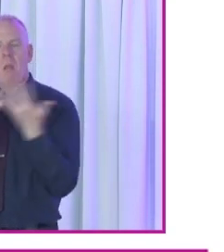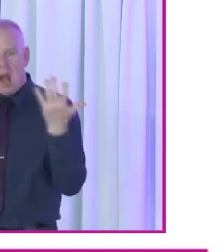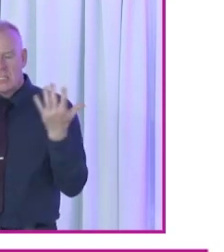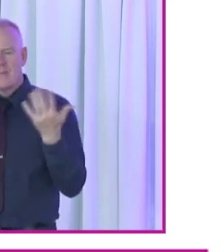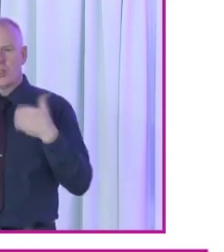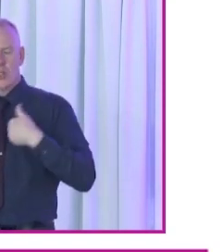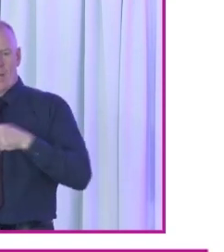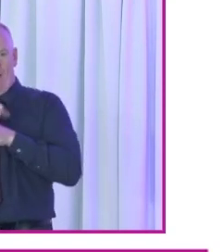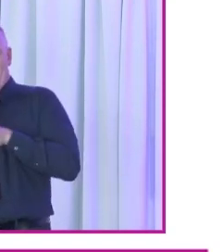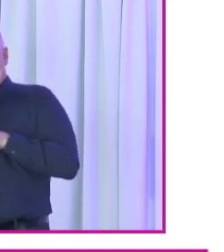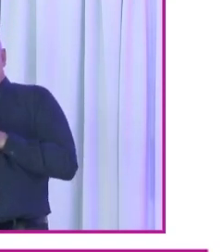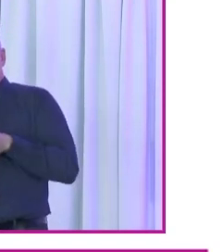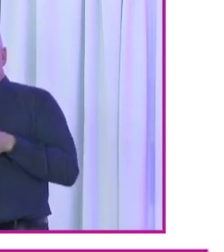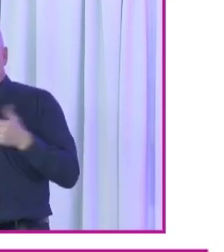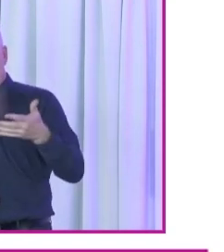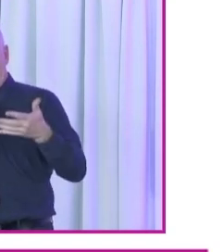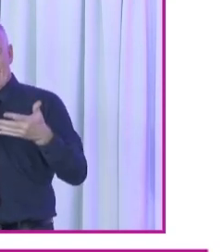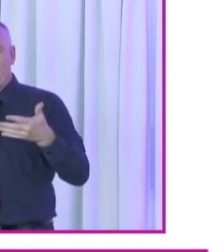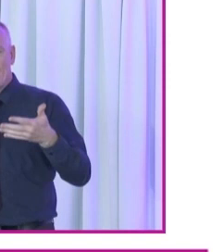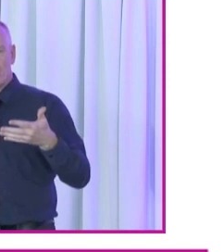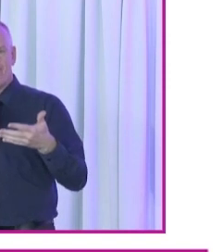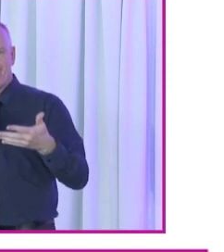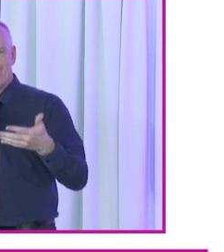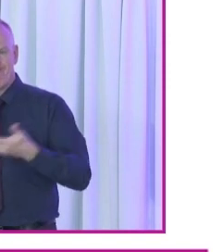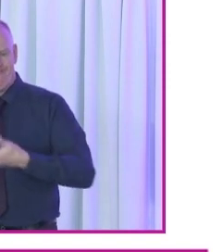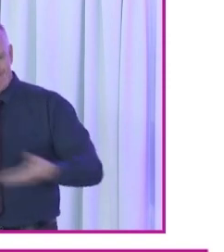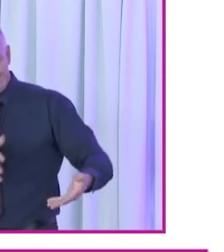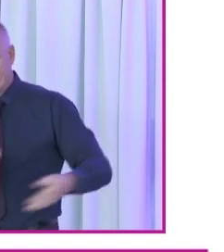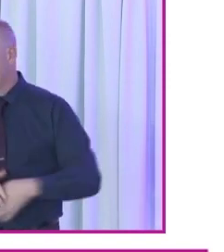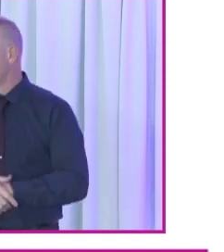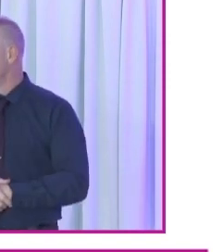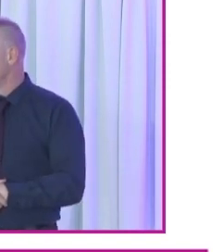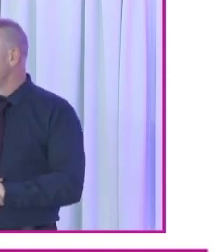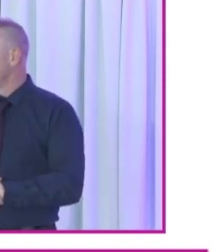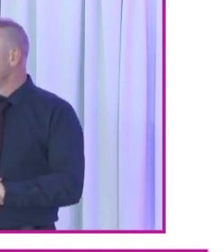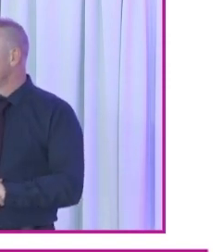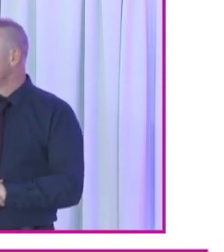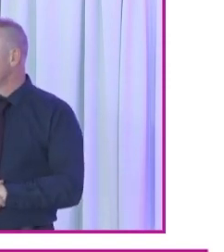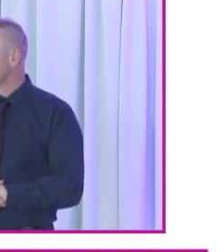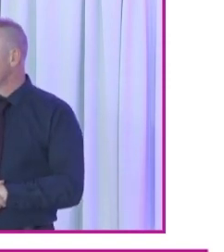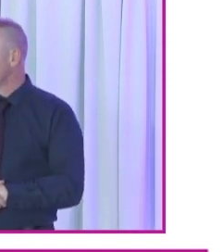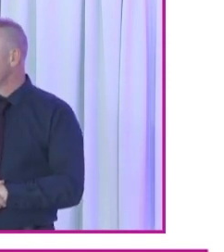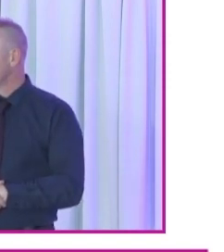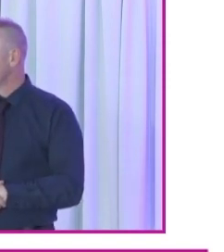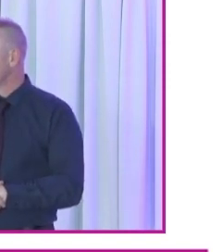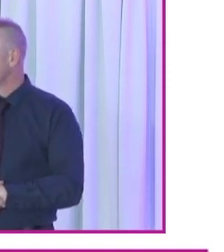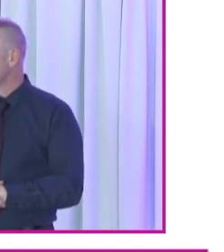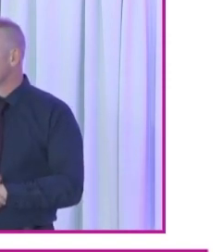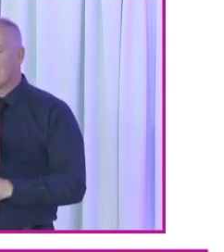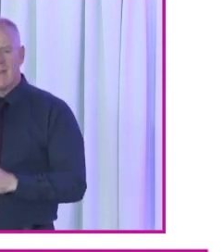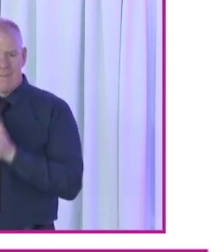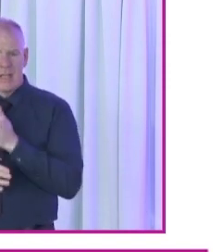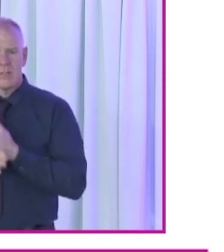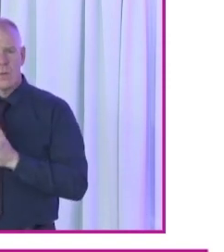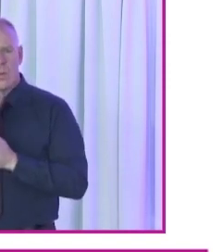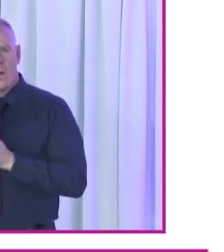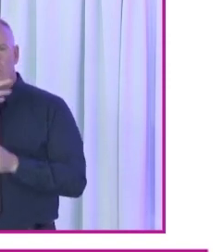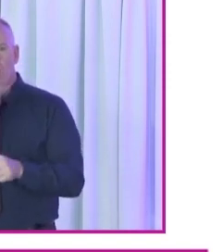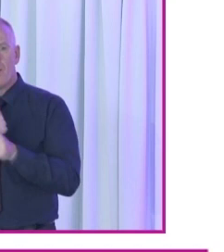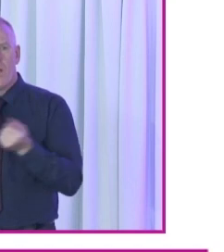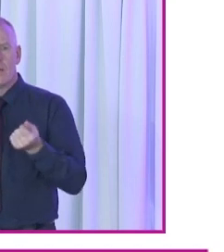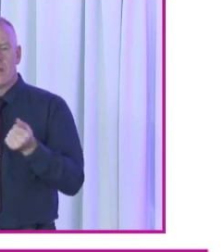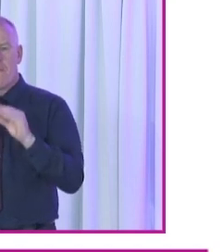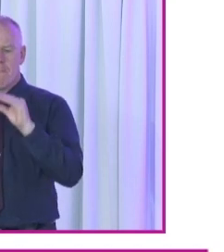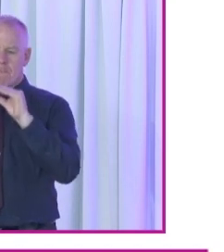kind of concerns around that. Next slide, please. So I mentioned, I was going to just very briefly comment on